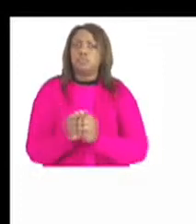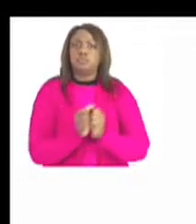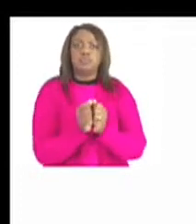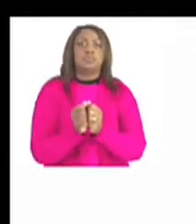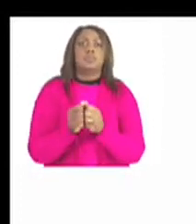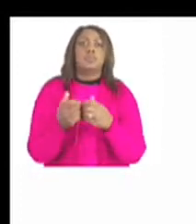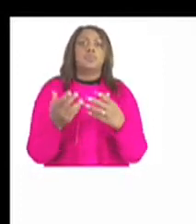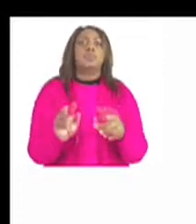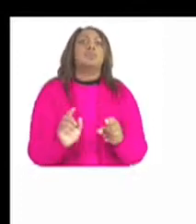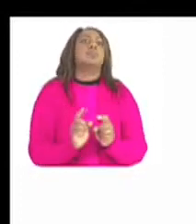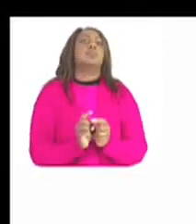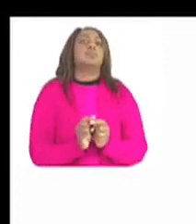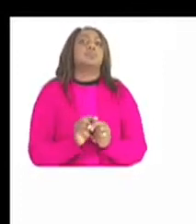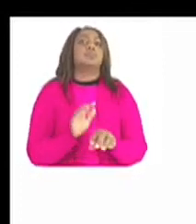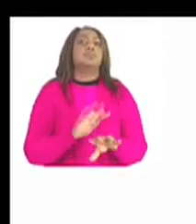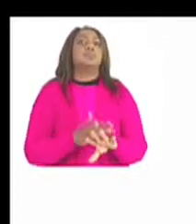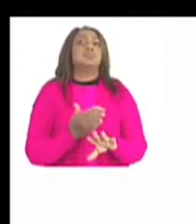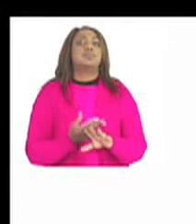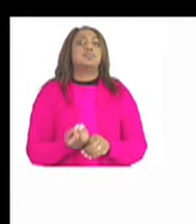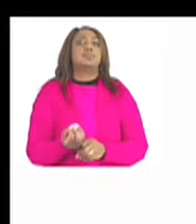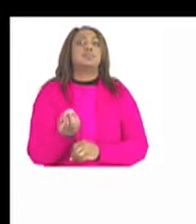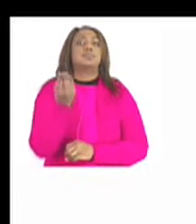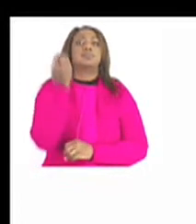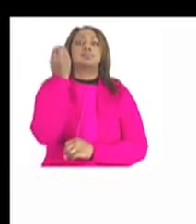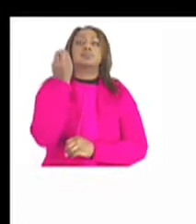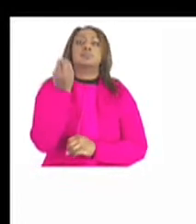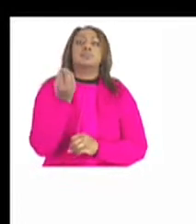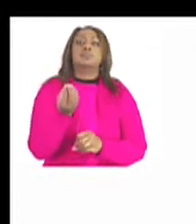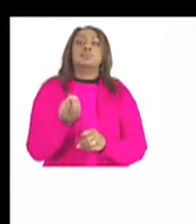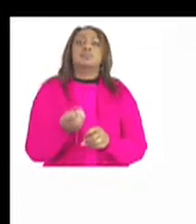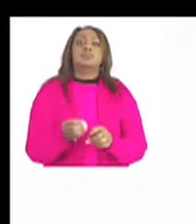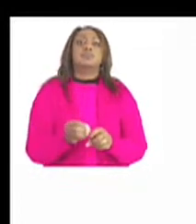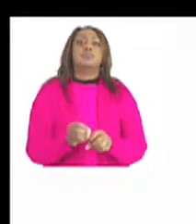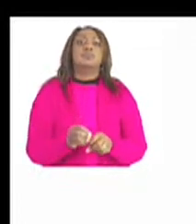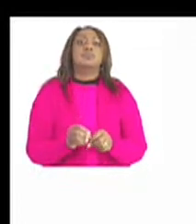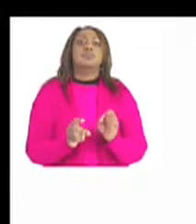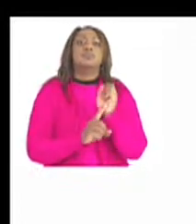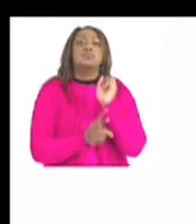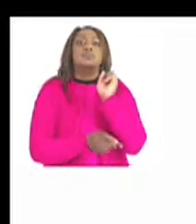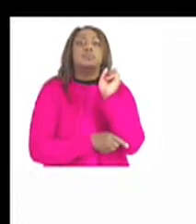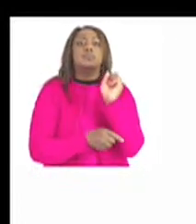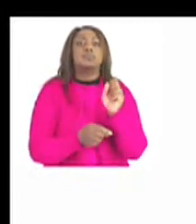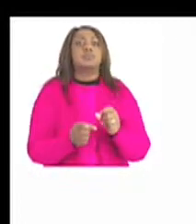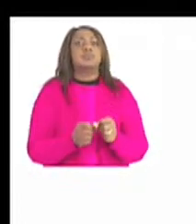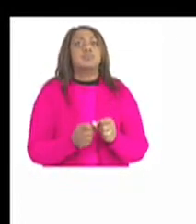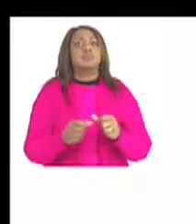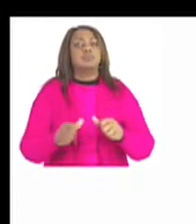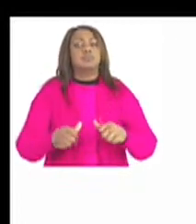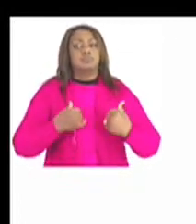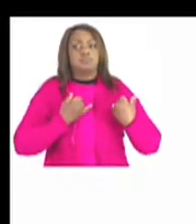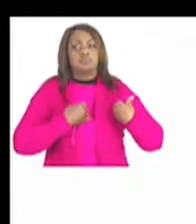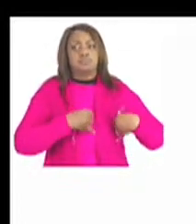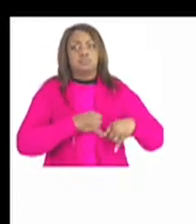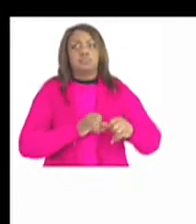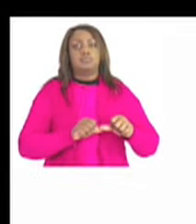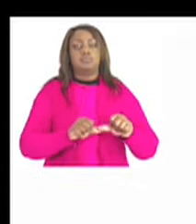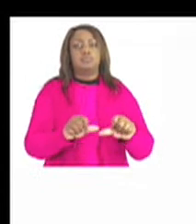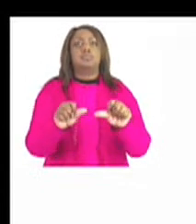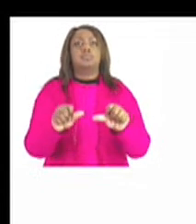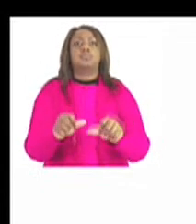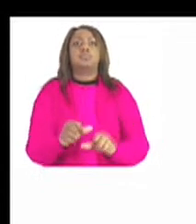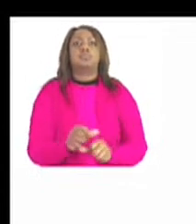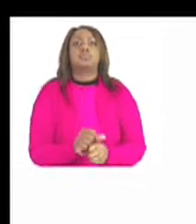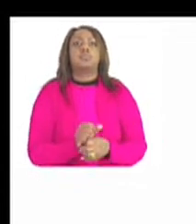such as growth reproduction and survival introduction